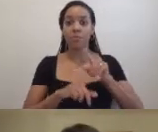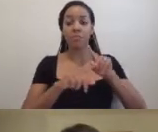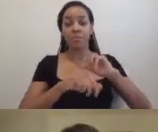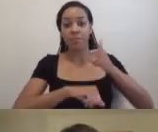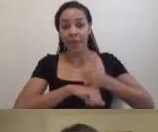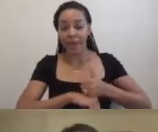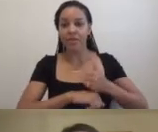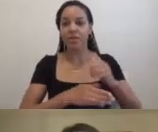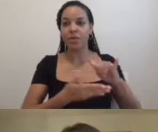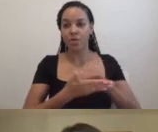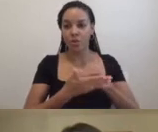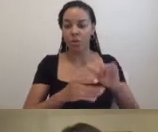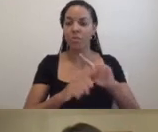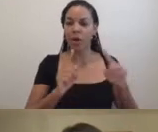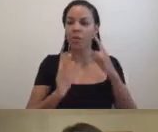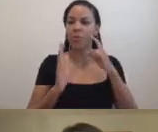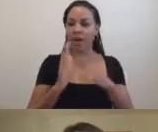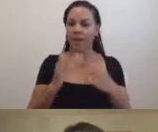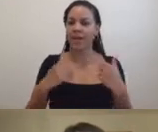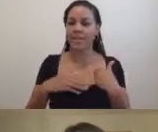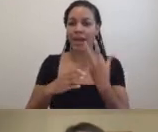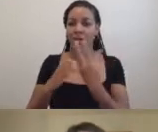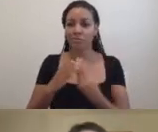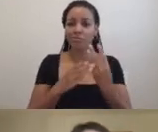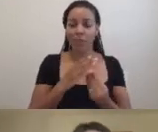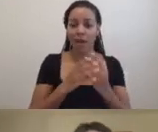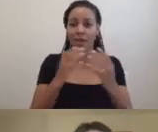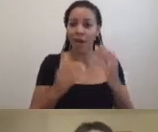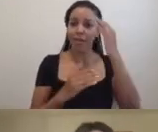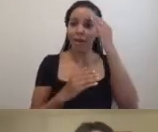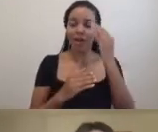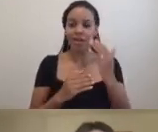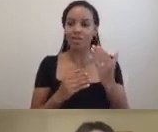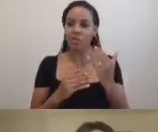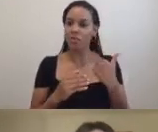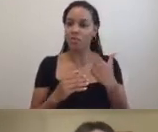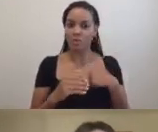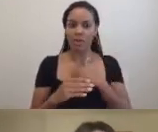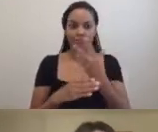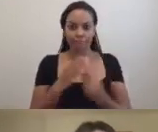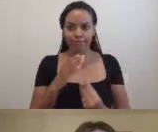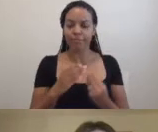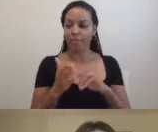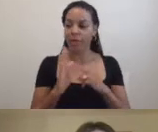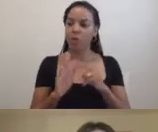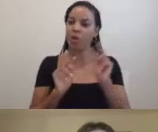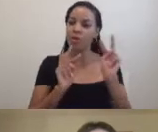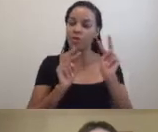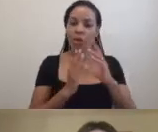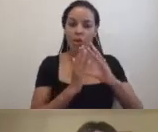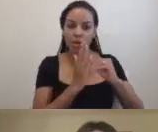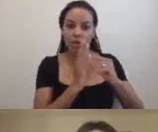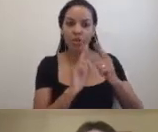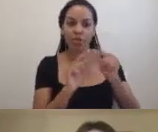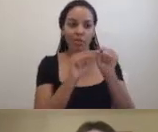Yet we acknowledge the gaps in our knowledge and are excited for what we will learn from our peers over these next days. These